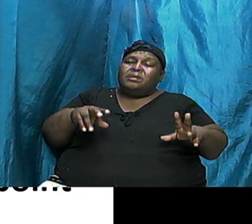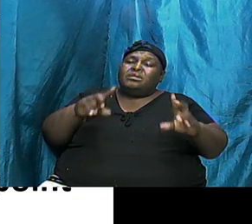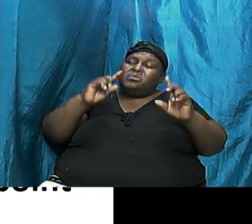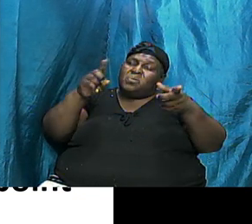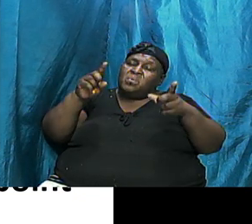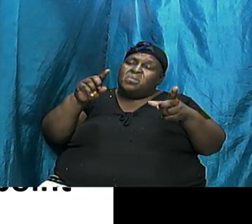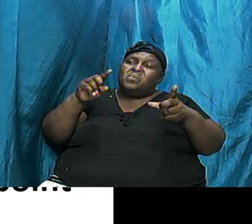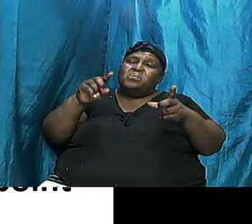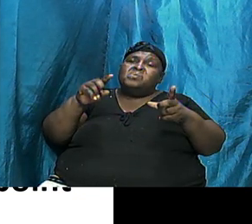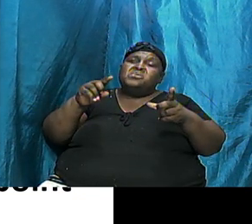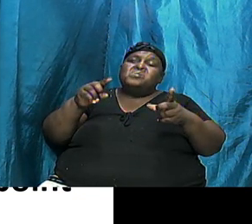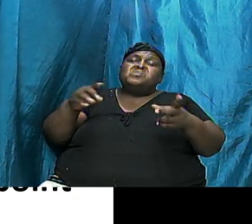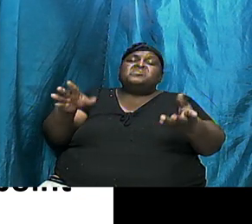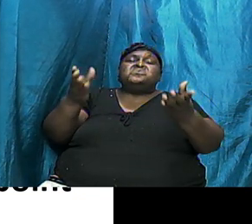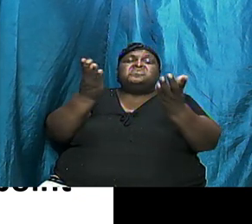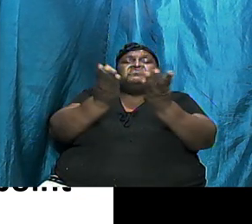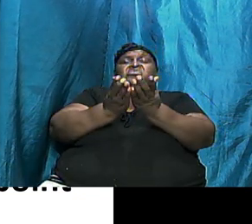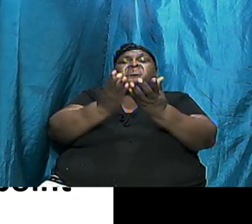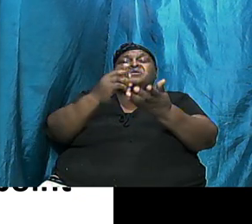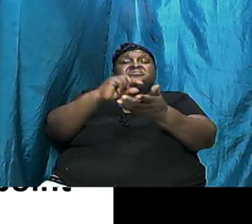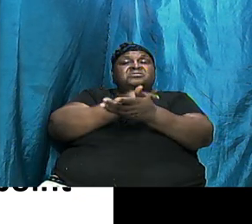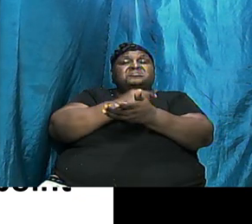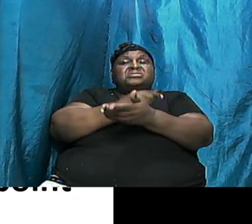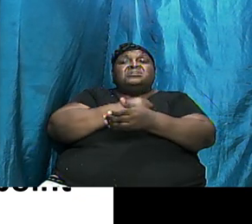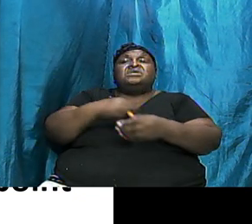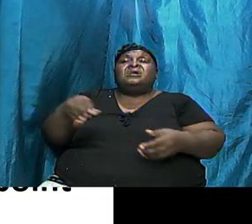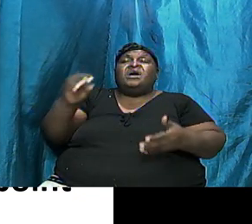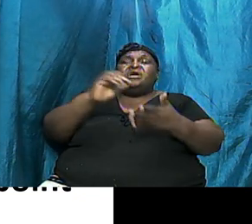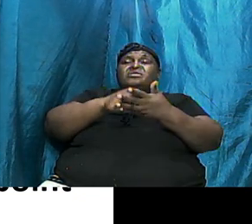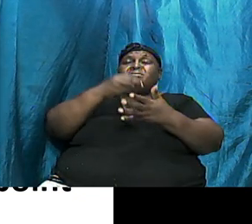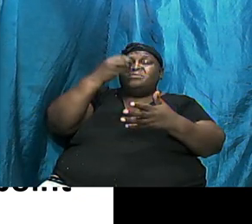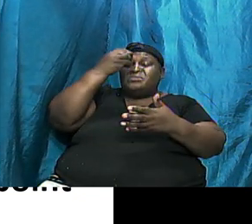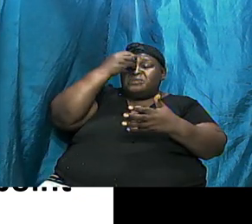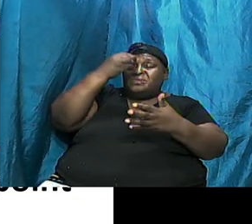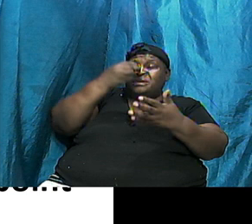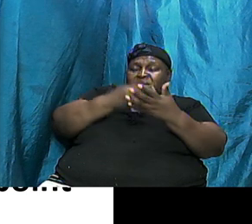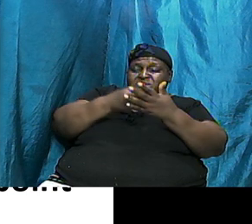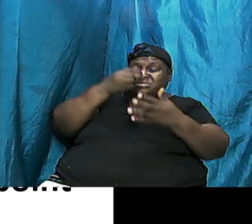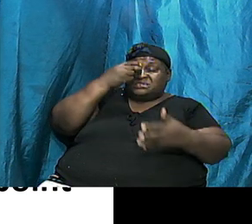Beginnings And Recognize We Can Learn We Can See It